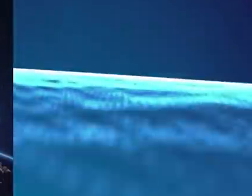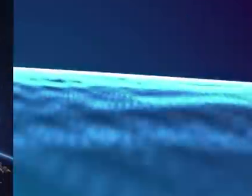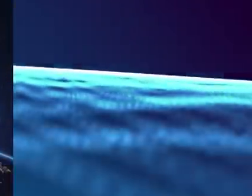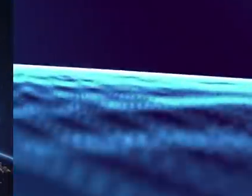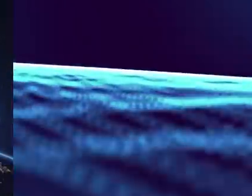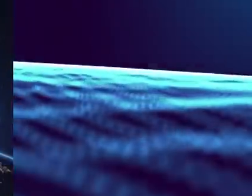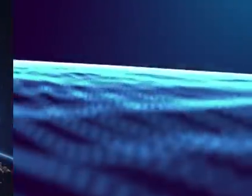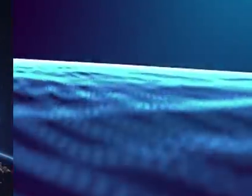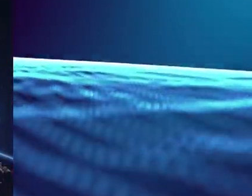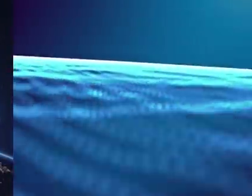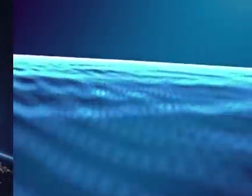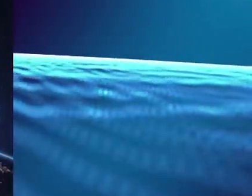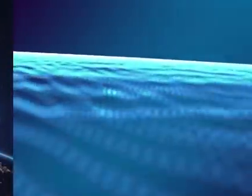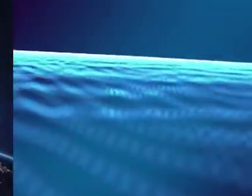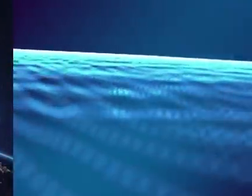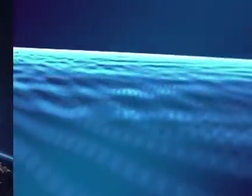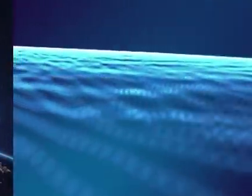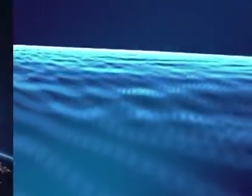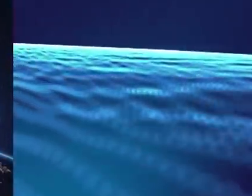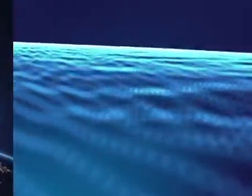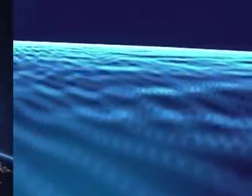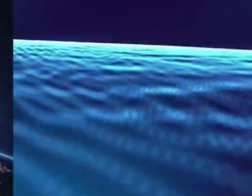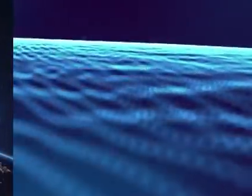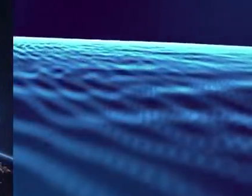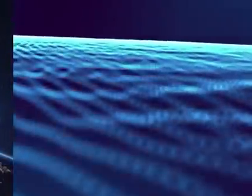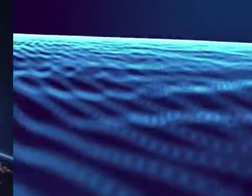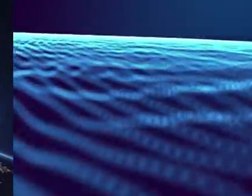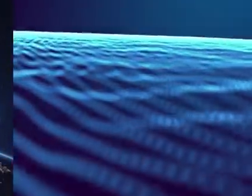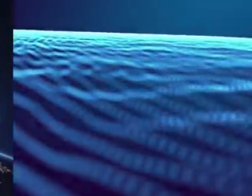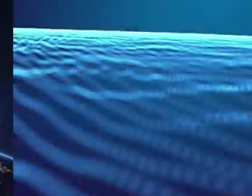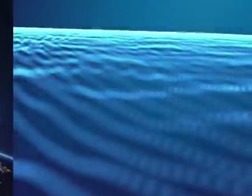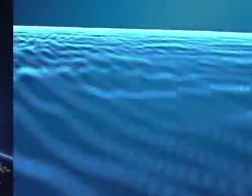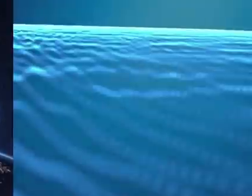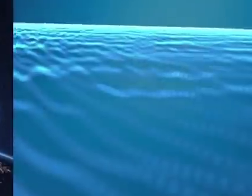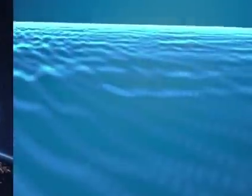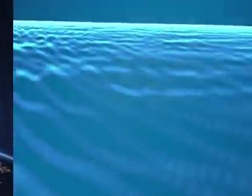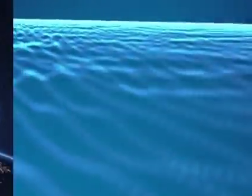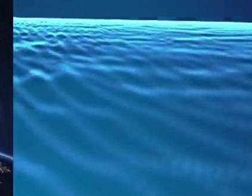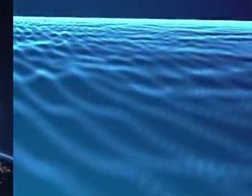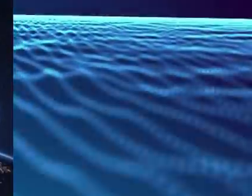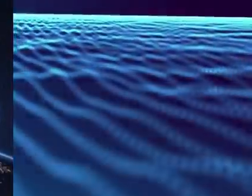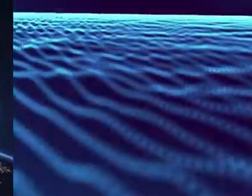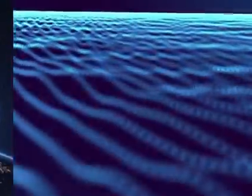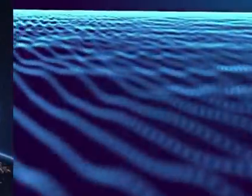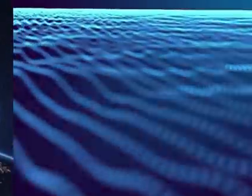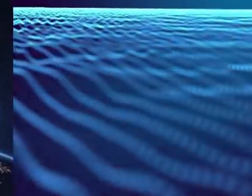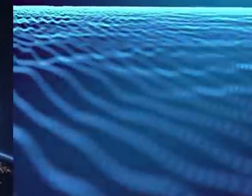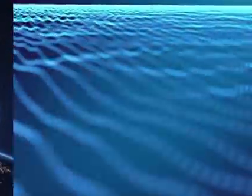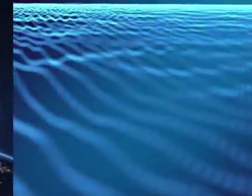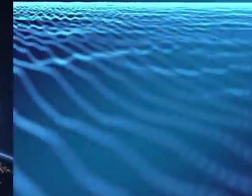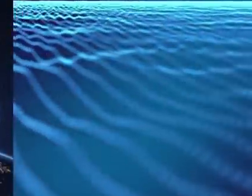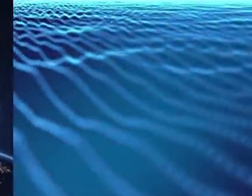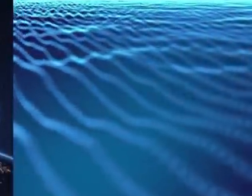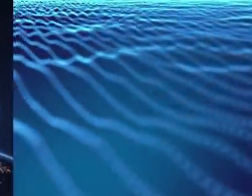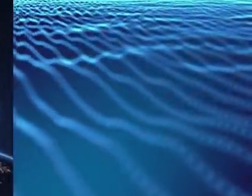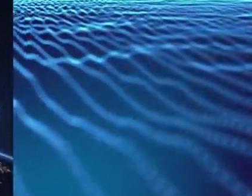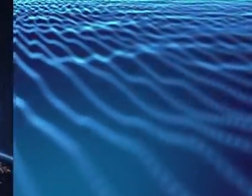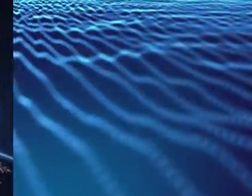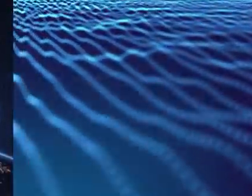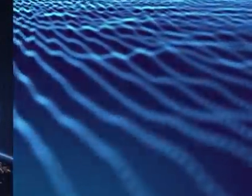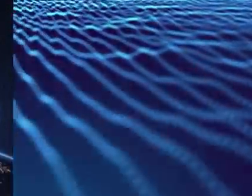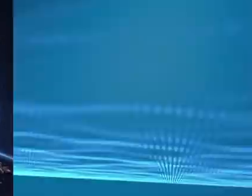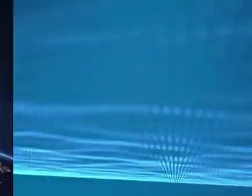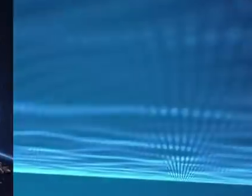subcategory of persons that we are actually putting ankle bracelets on and it has to do with one, the age profile of persons.